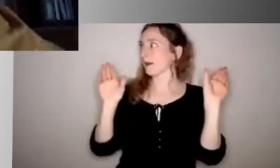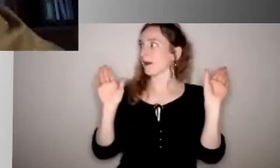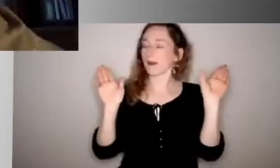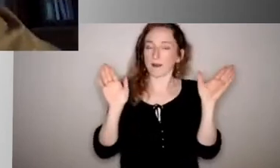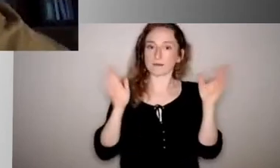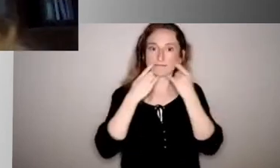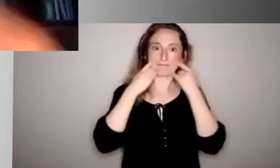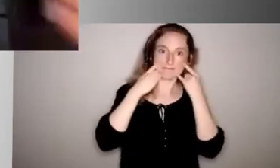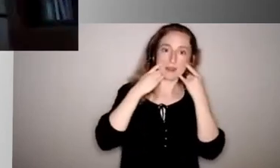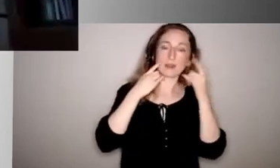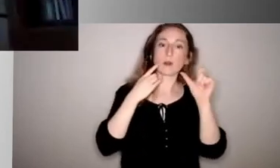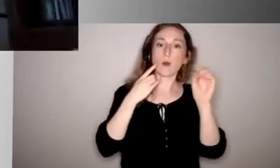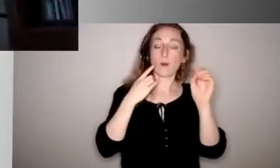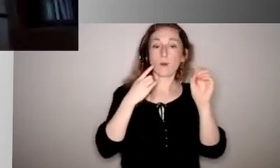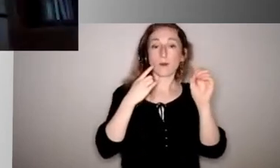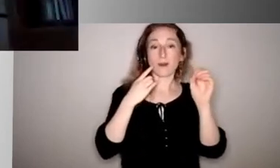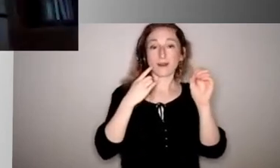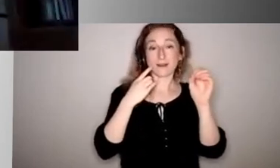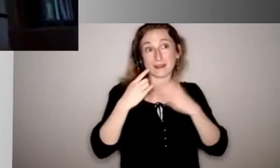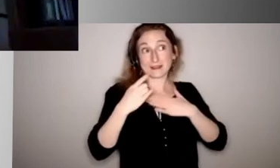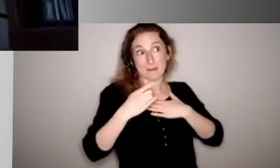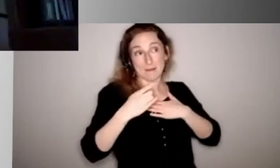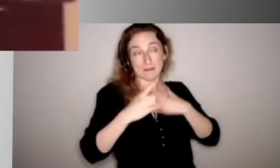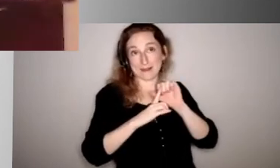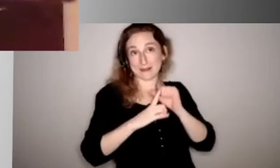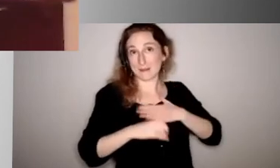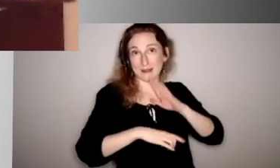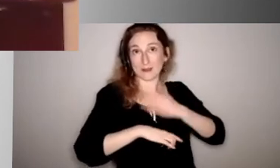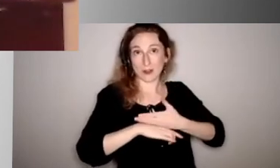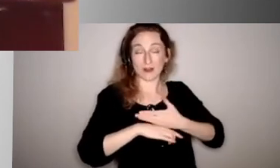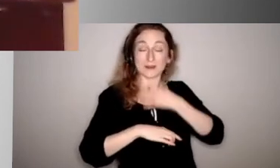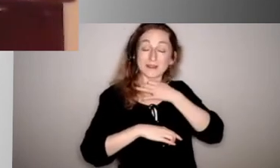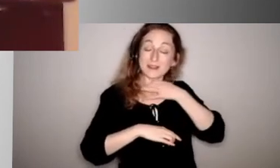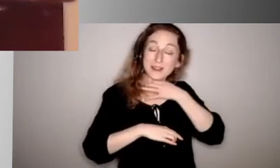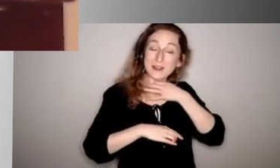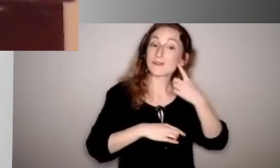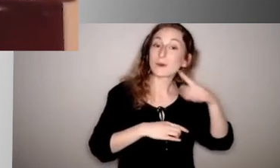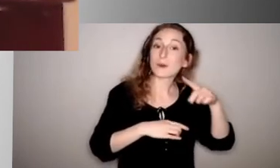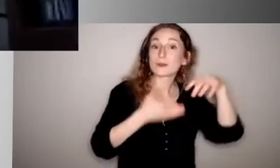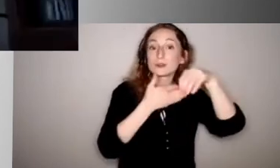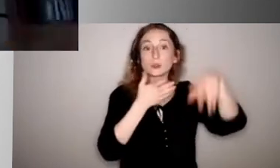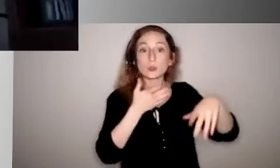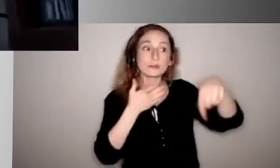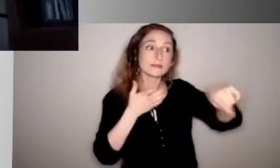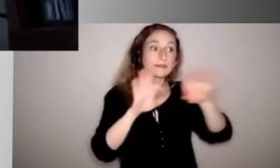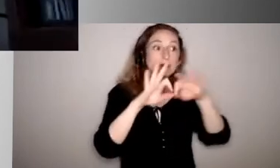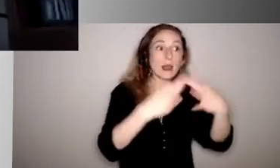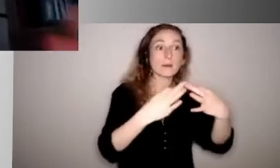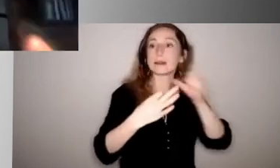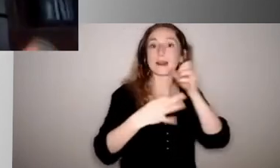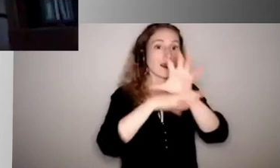Kristen, for for families and students who aren't used to wearing masks, what would you suggest they do to kind of prepare for returning to school